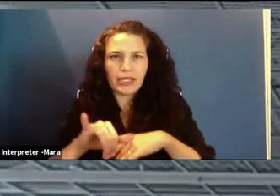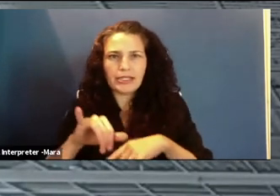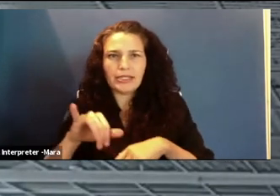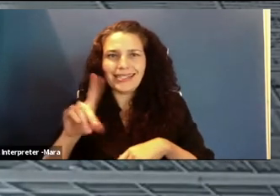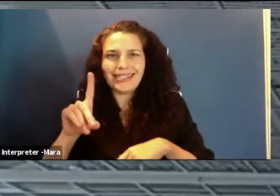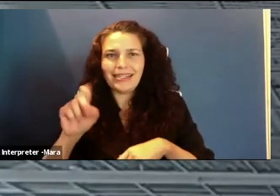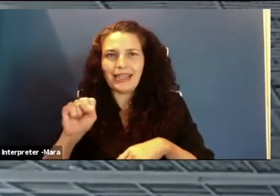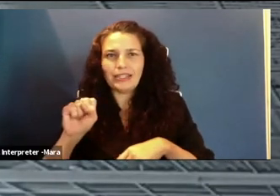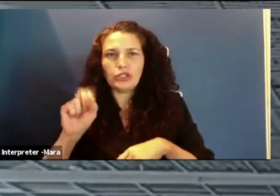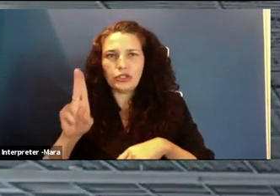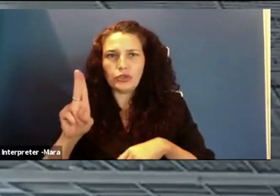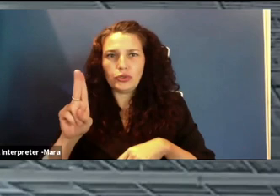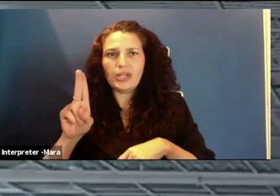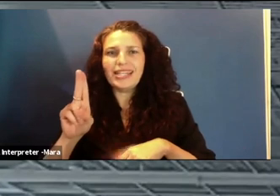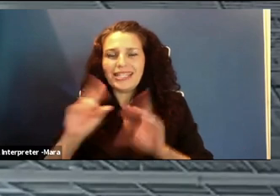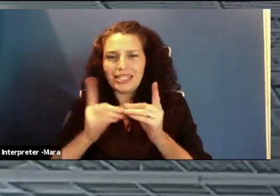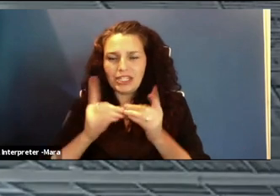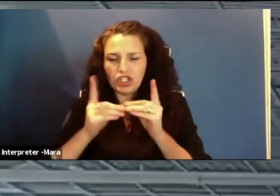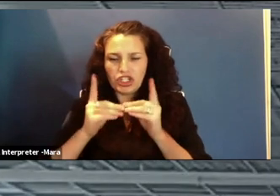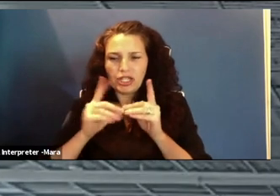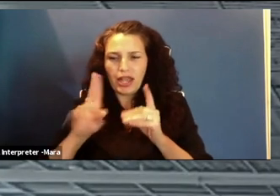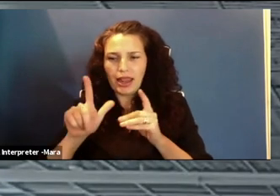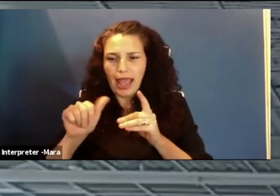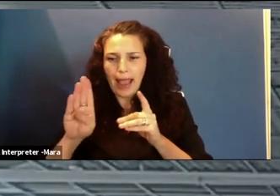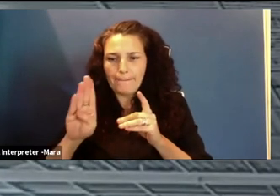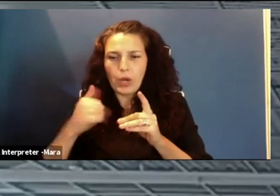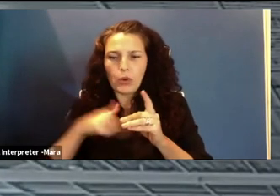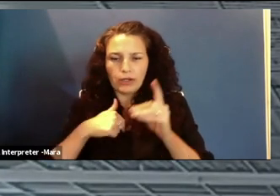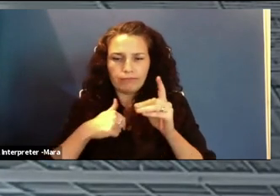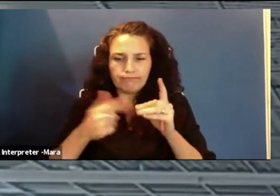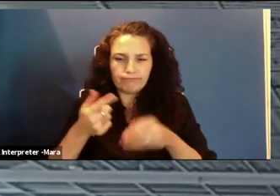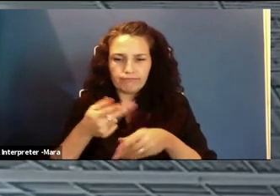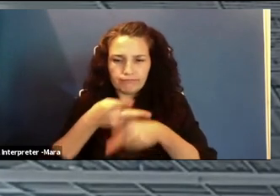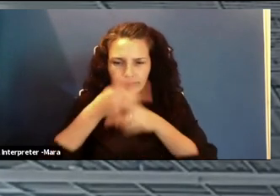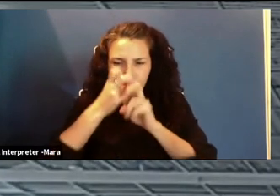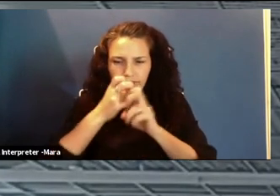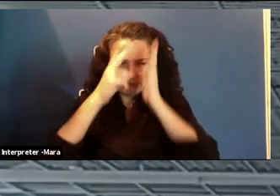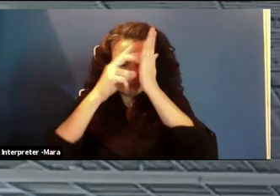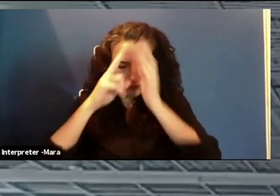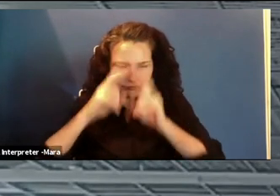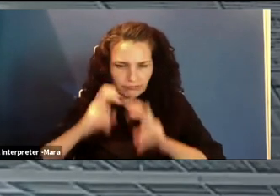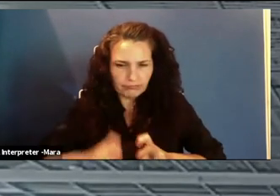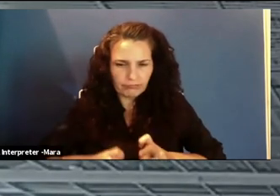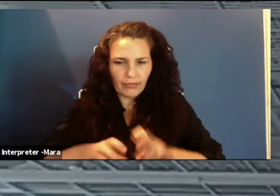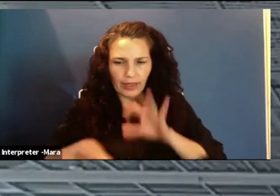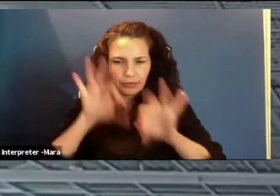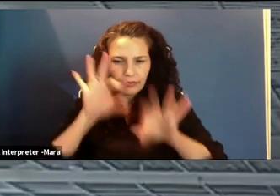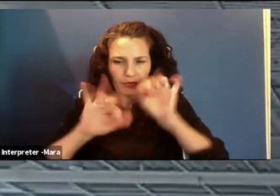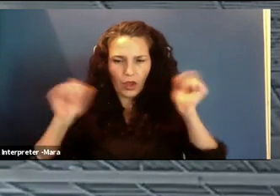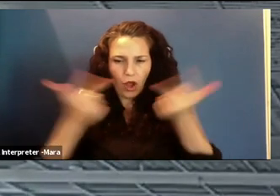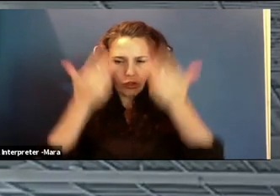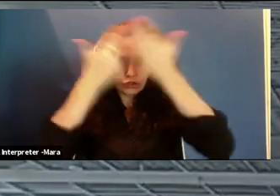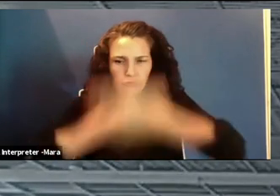DSU, we are identifying, acquiring, and analyzing dark web content to keep all of us